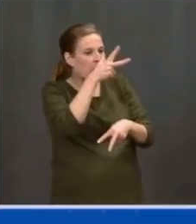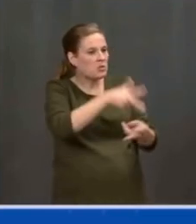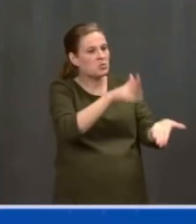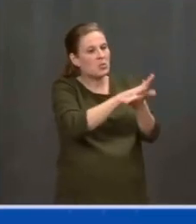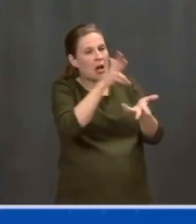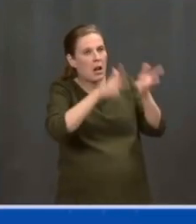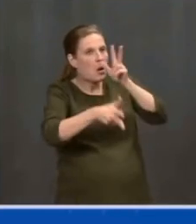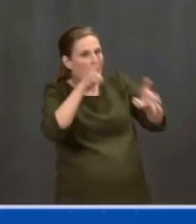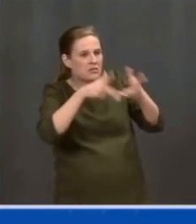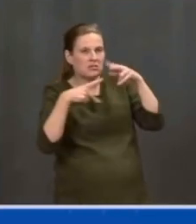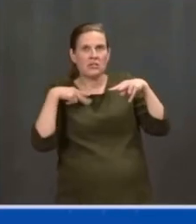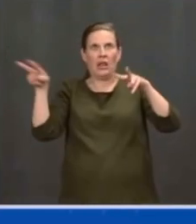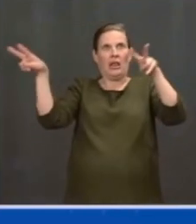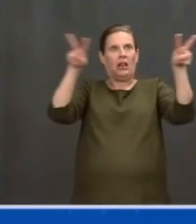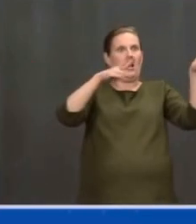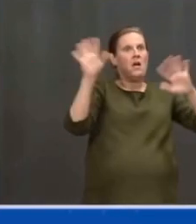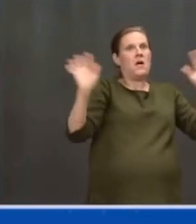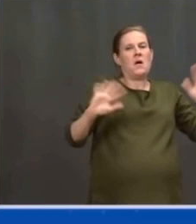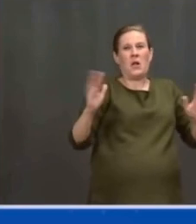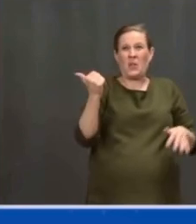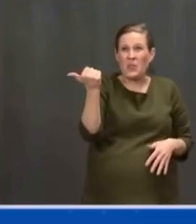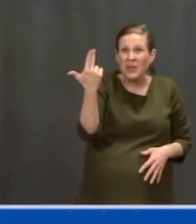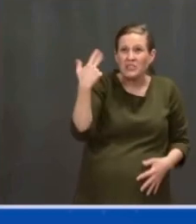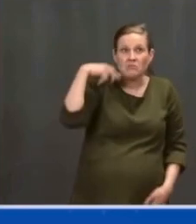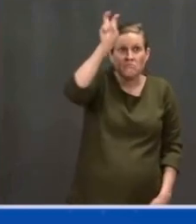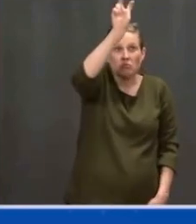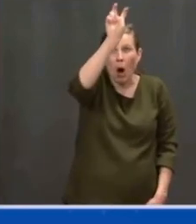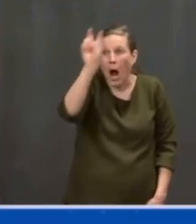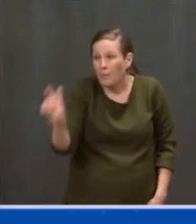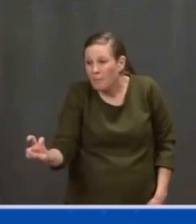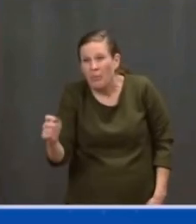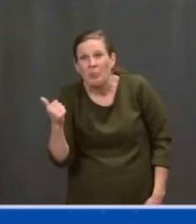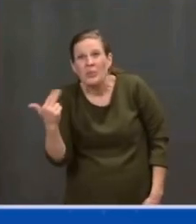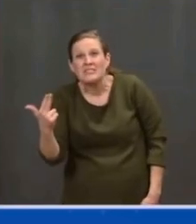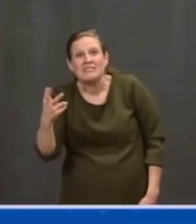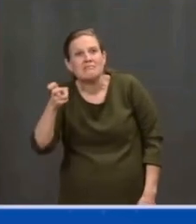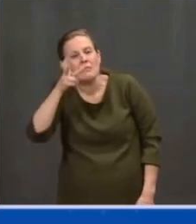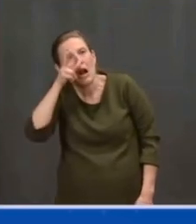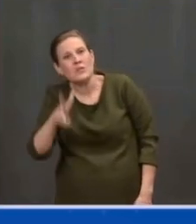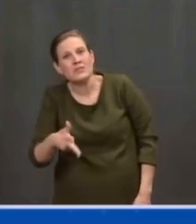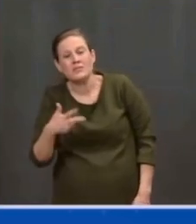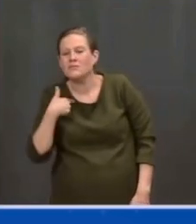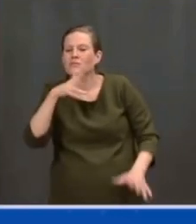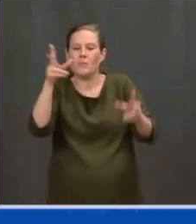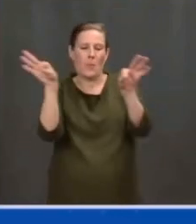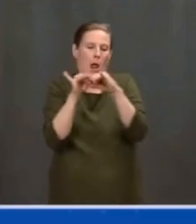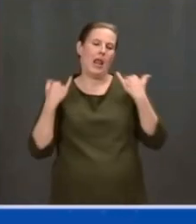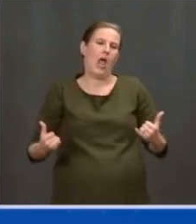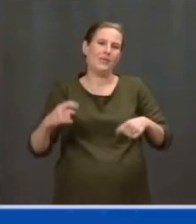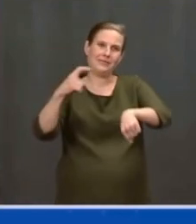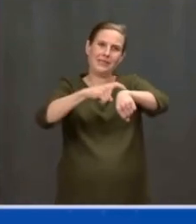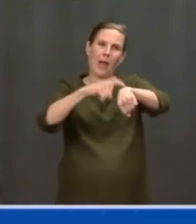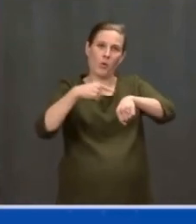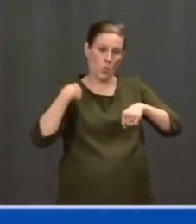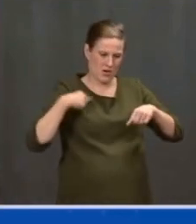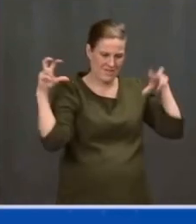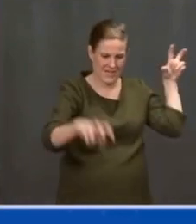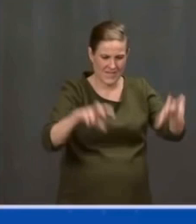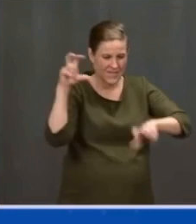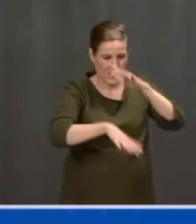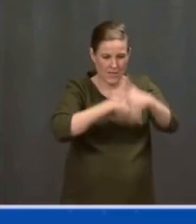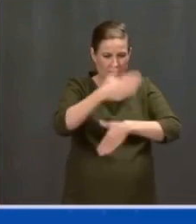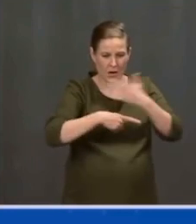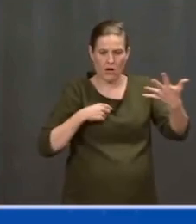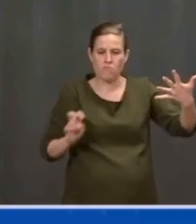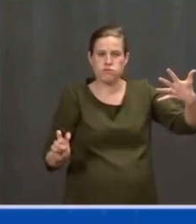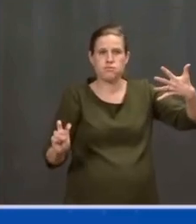adversaries are worried about us building this critical infrastructure. Put simply, these are investments we have to make.